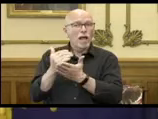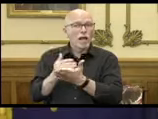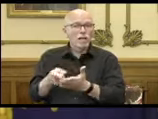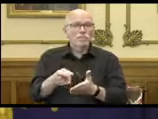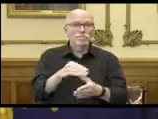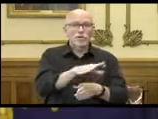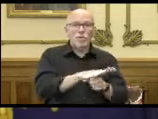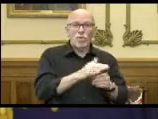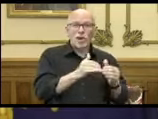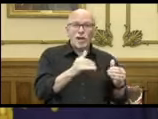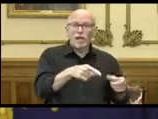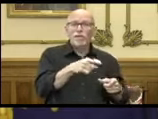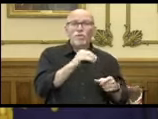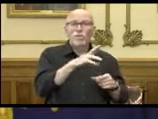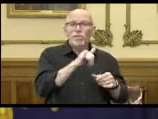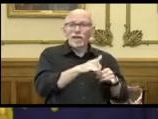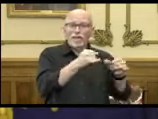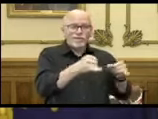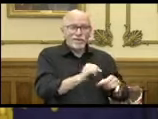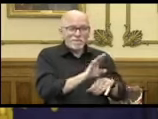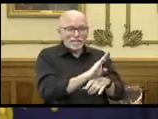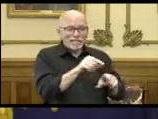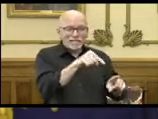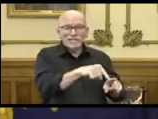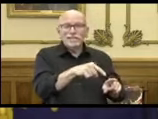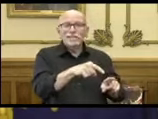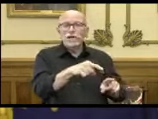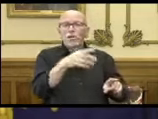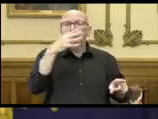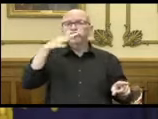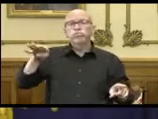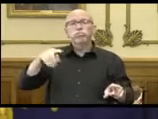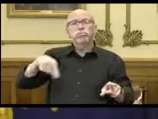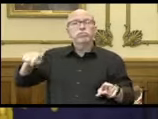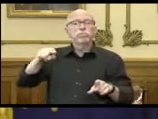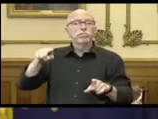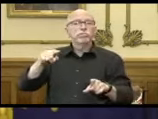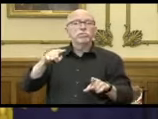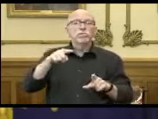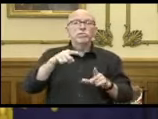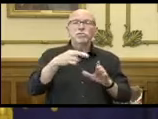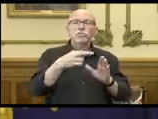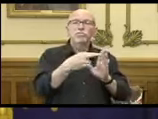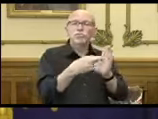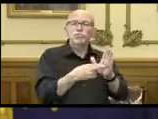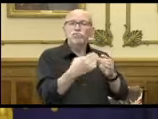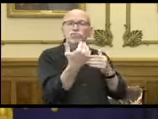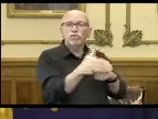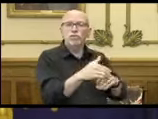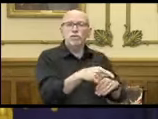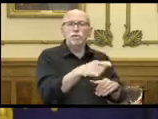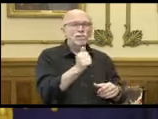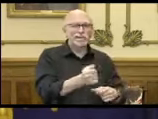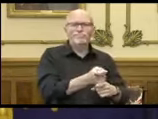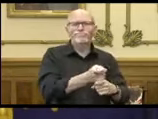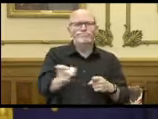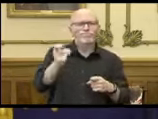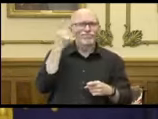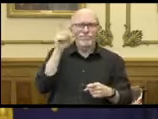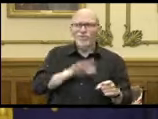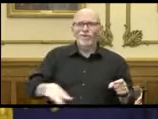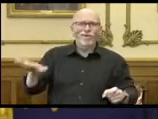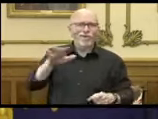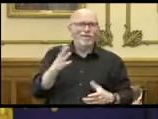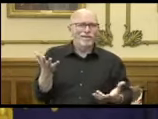local level, at the individual business or social gathering, it can ruin it for a